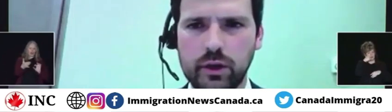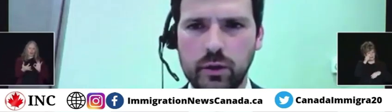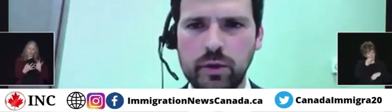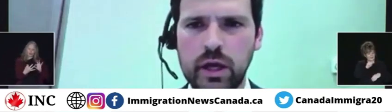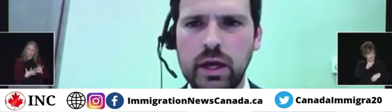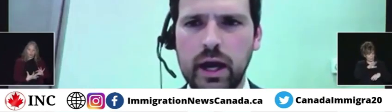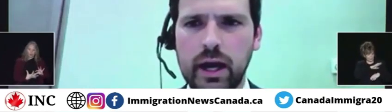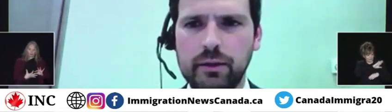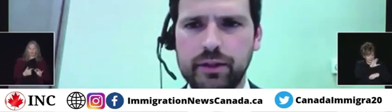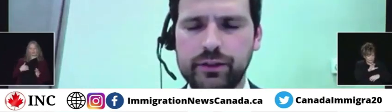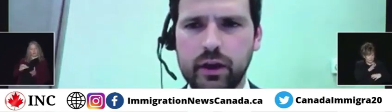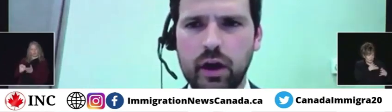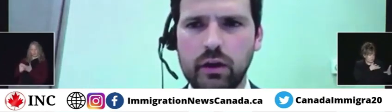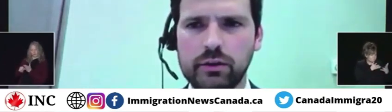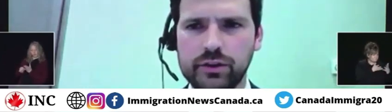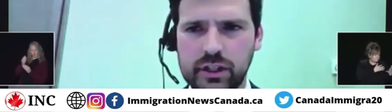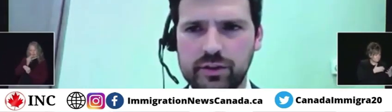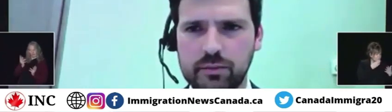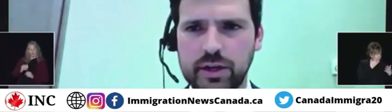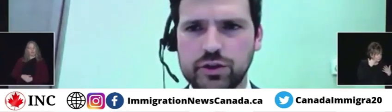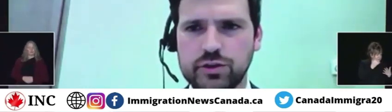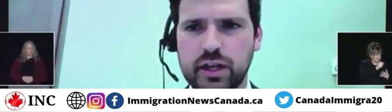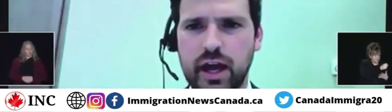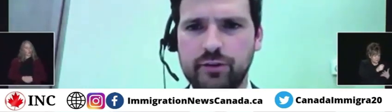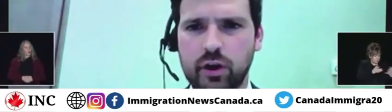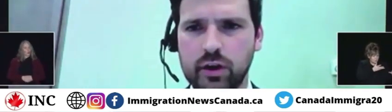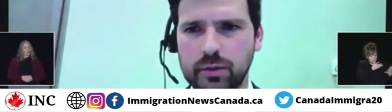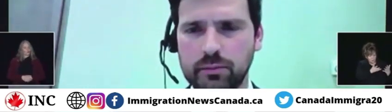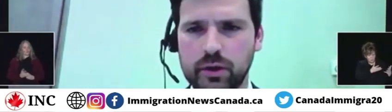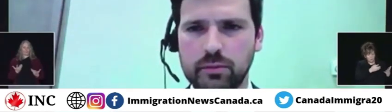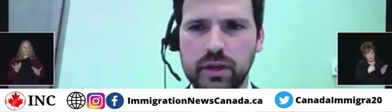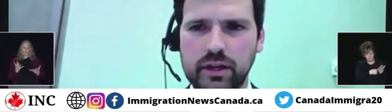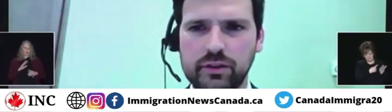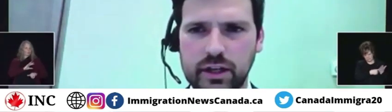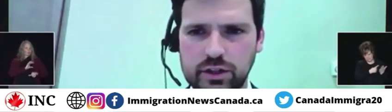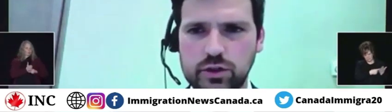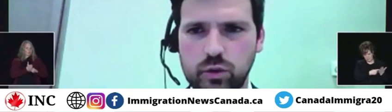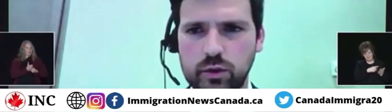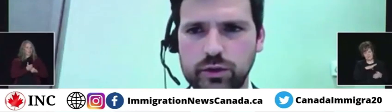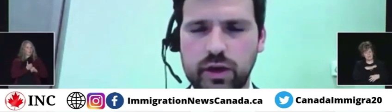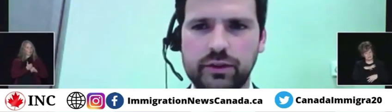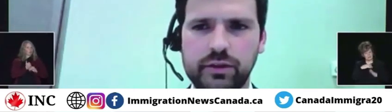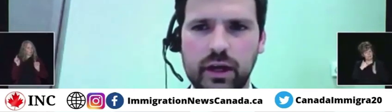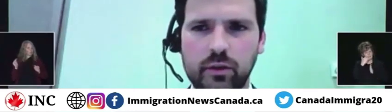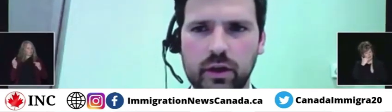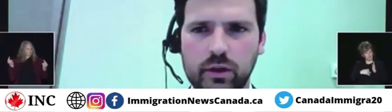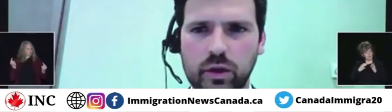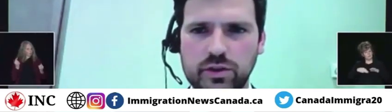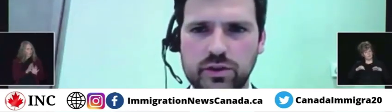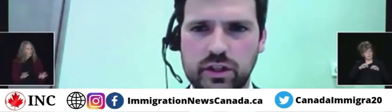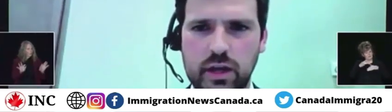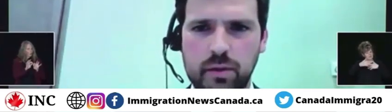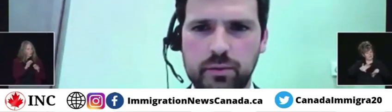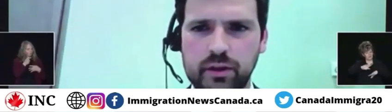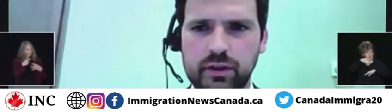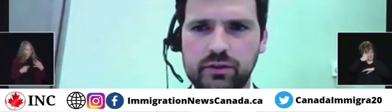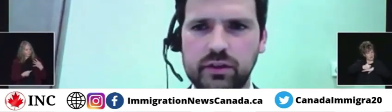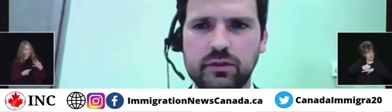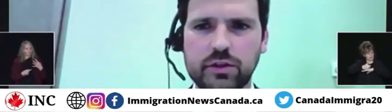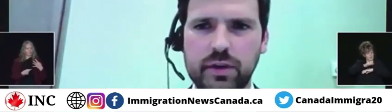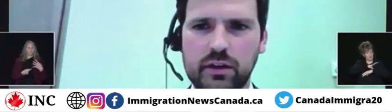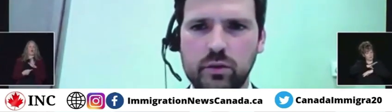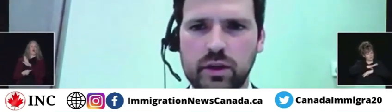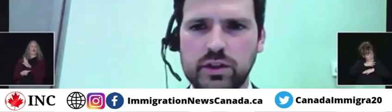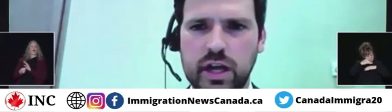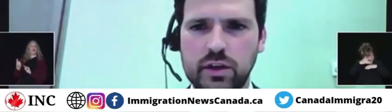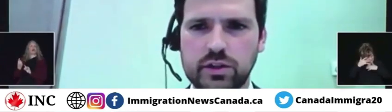reiterate, though, that there are significant measures that have already been put in place, and I just do want to address one of the questions that came up previously